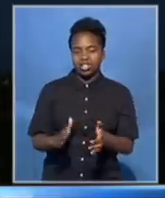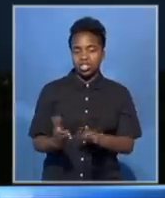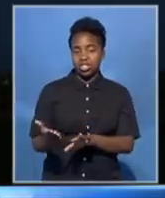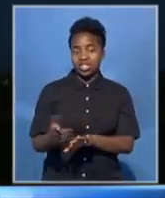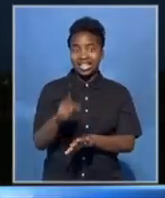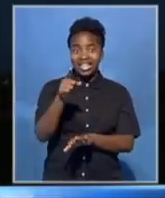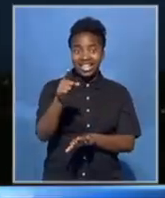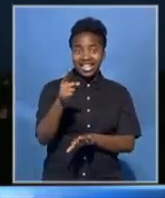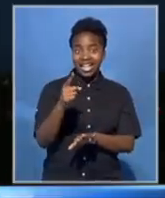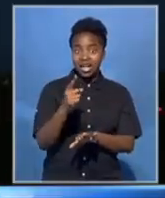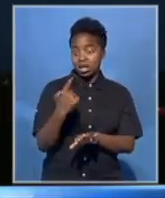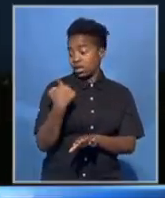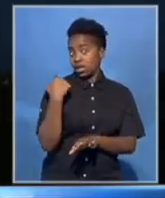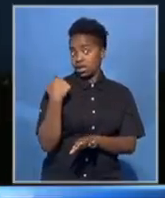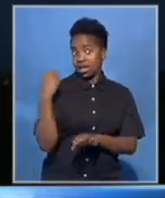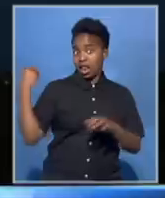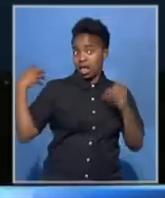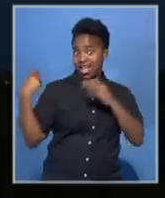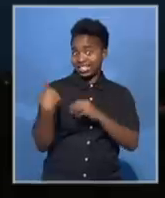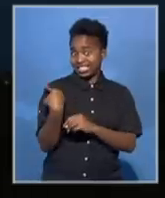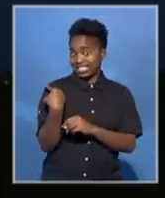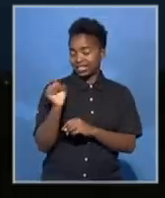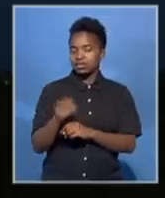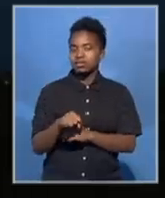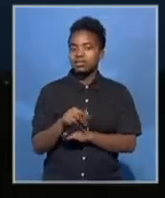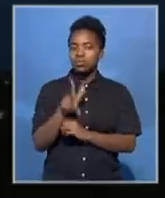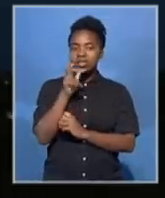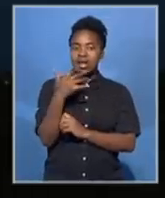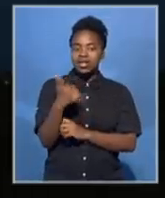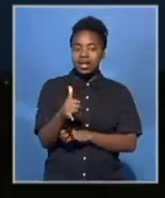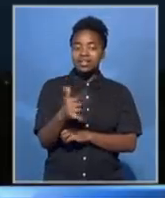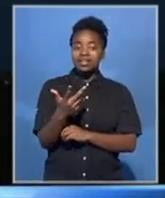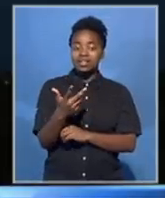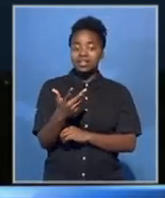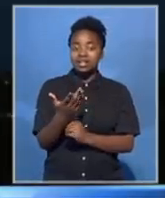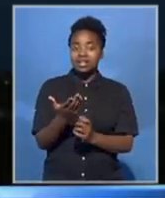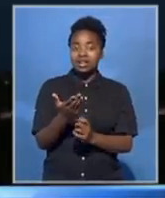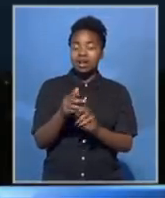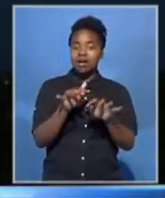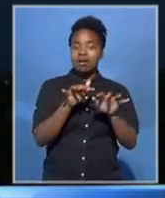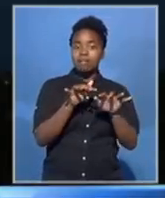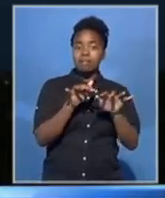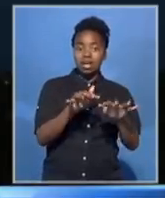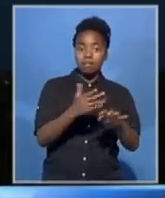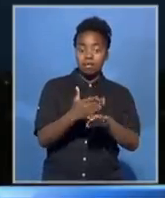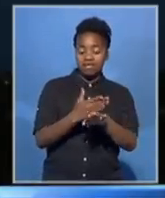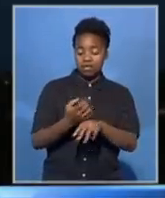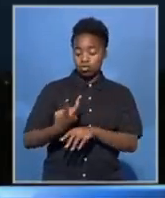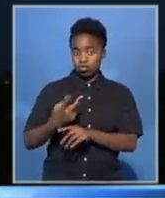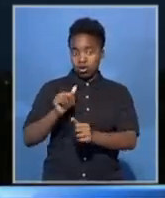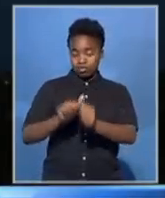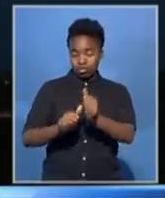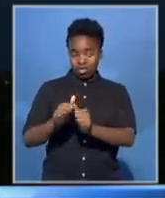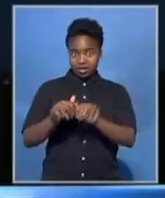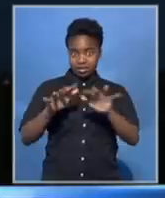over on the hill behind me here and we're hearing that the hostage may perhaps be safe, but this is unconfirmed reports as yet.